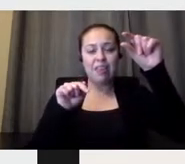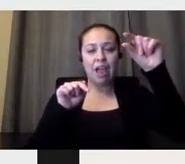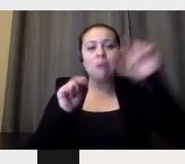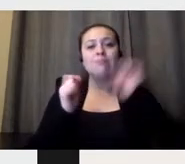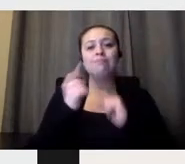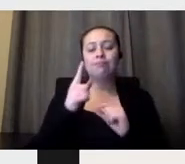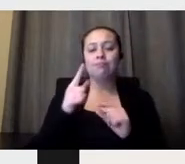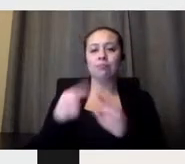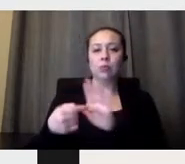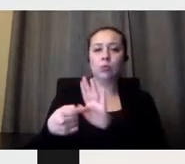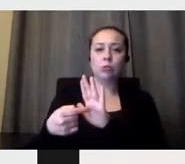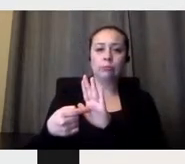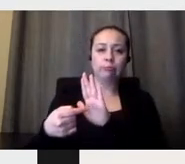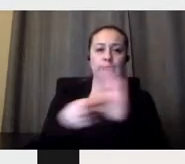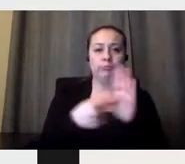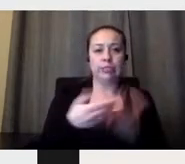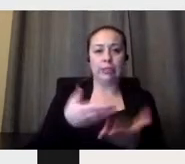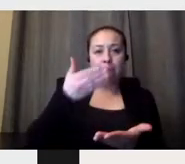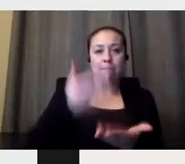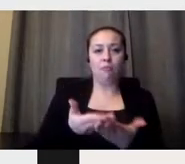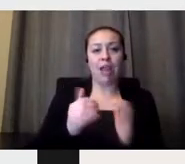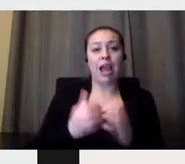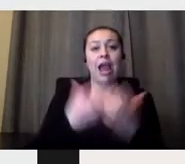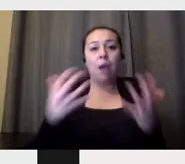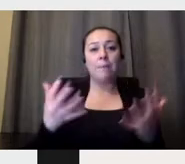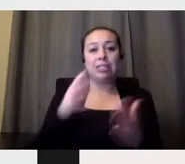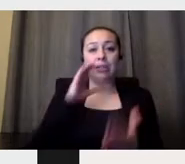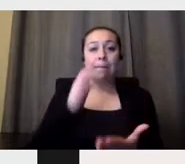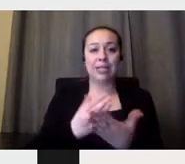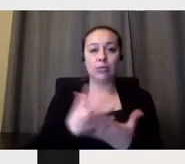post has. So this is how it goes.